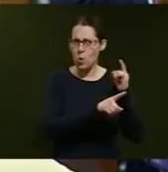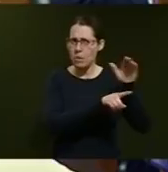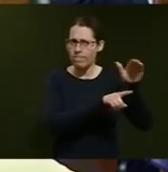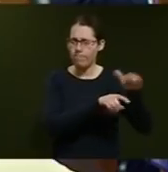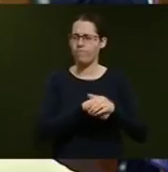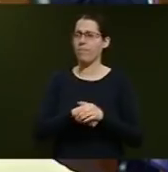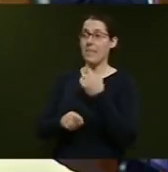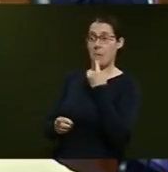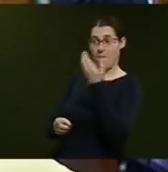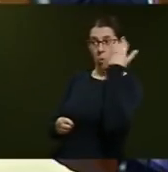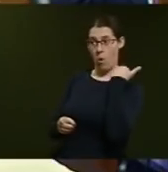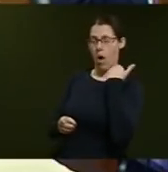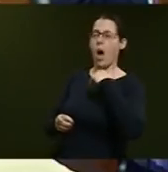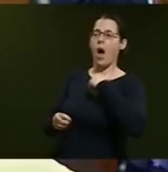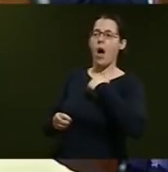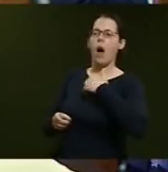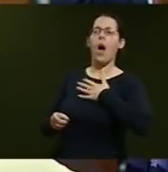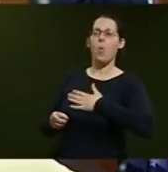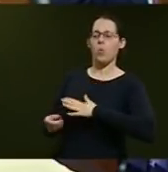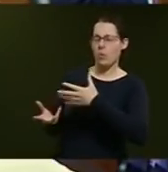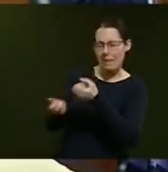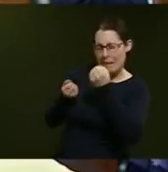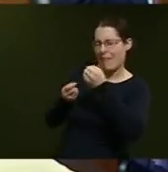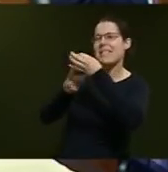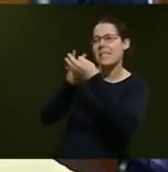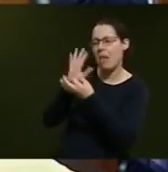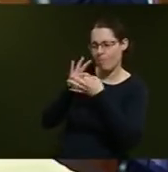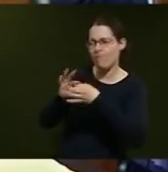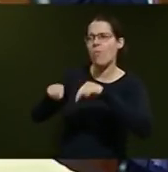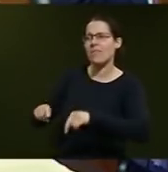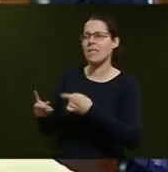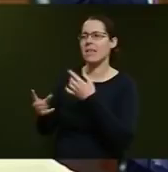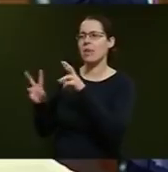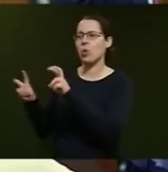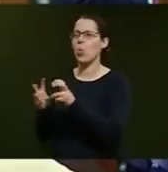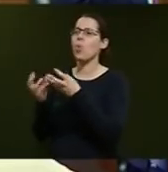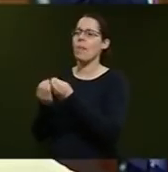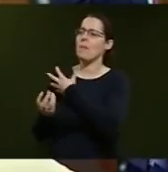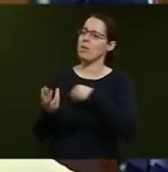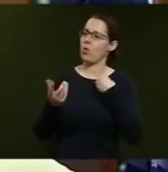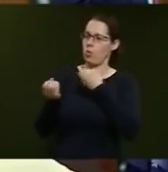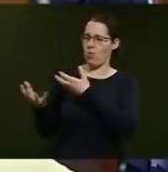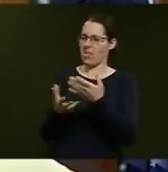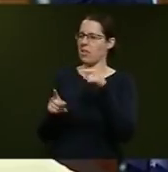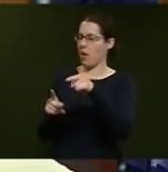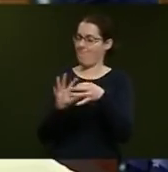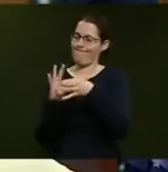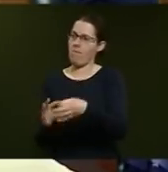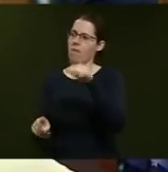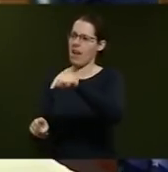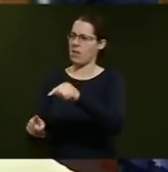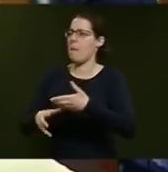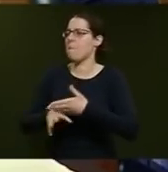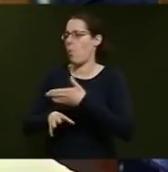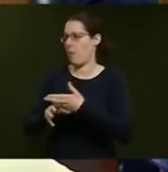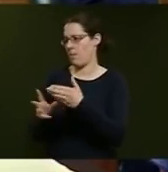of this issue with Ministerial Services, where it belongs as an employment matter. I, though, I can